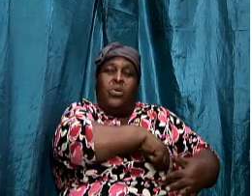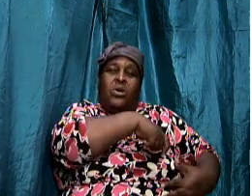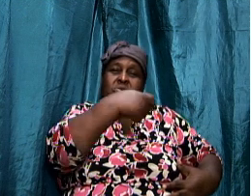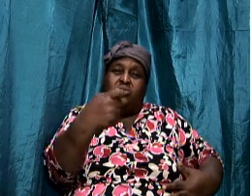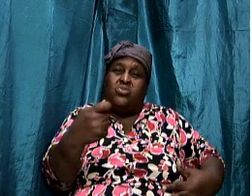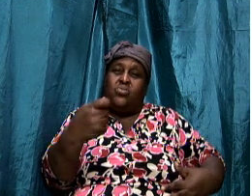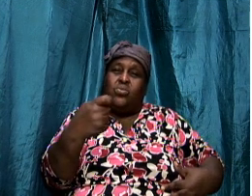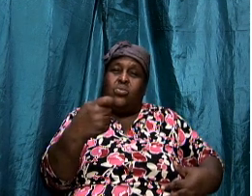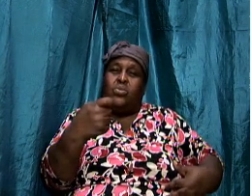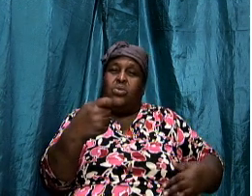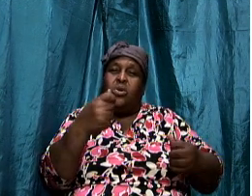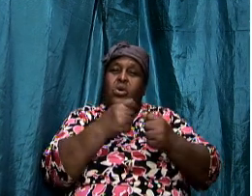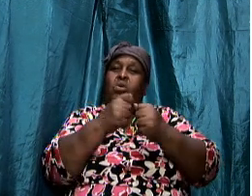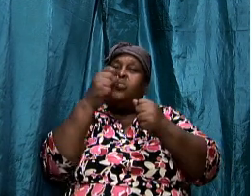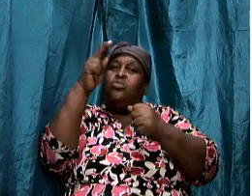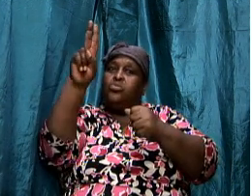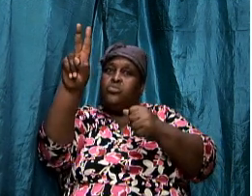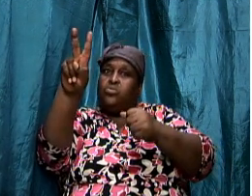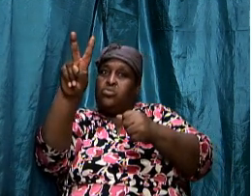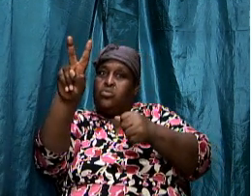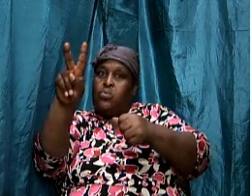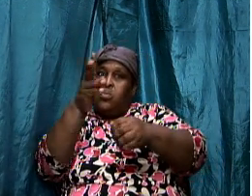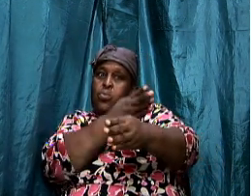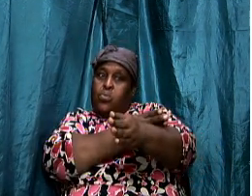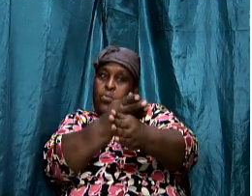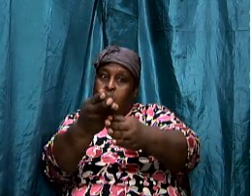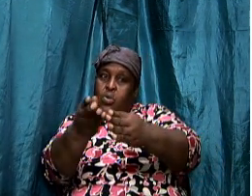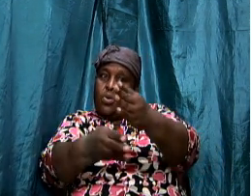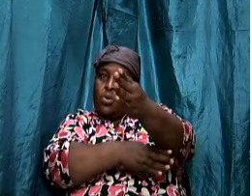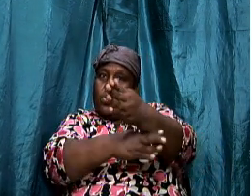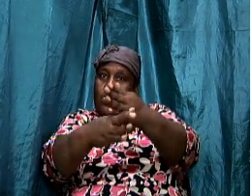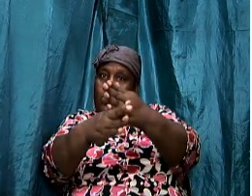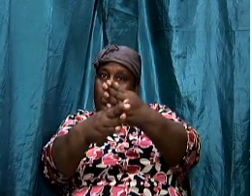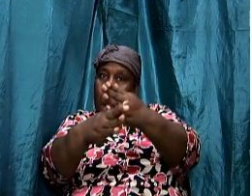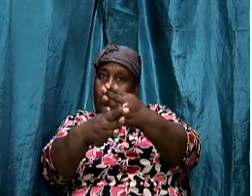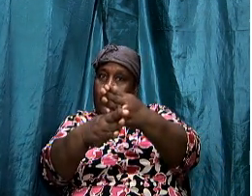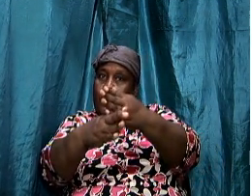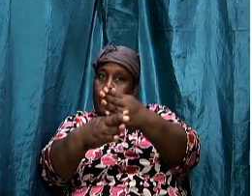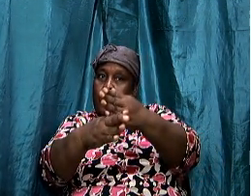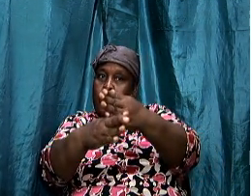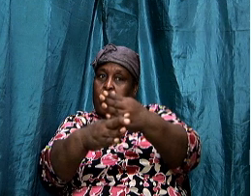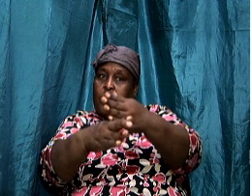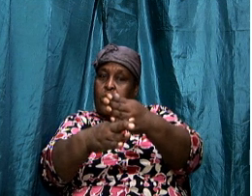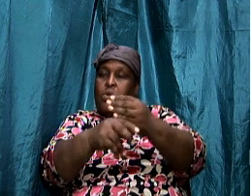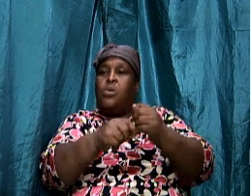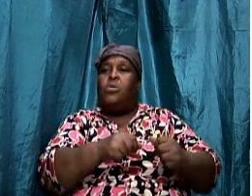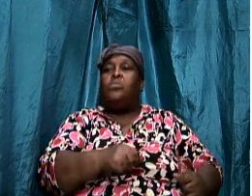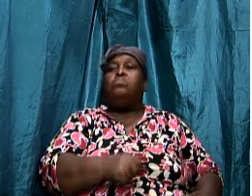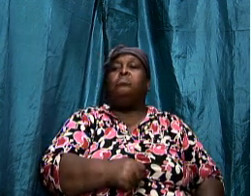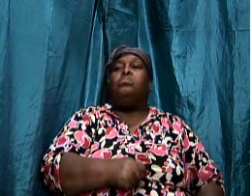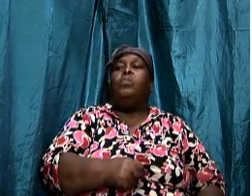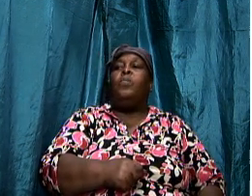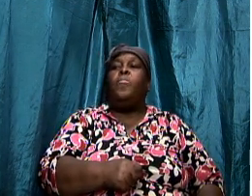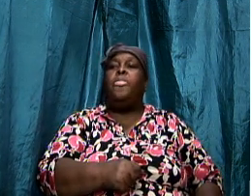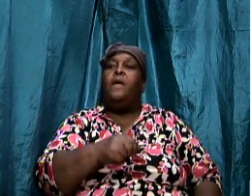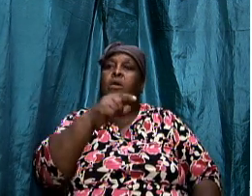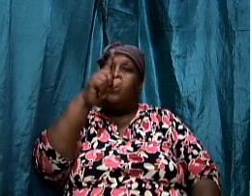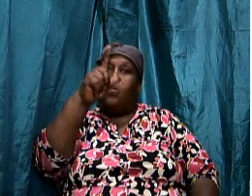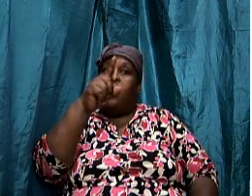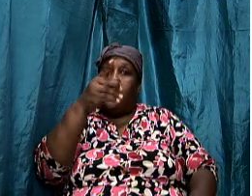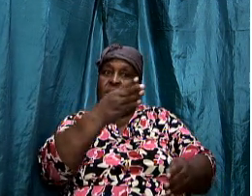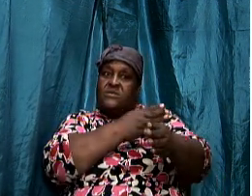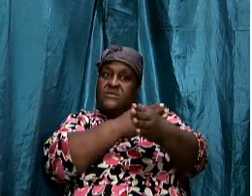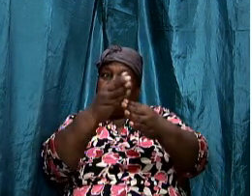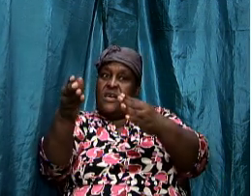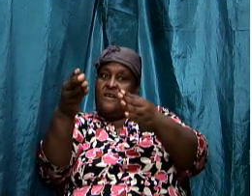two edges. Yes? It had one side